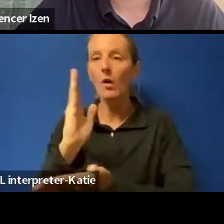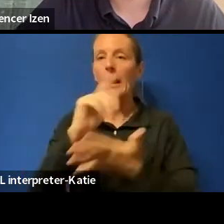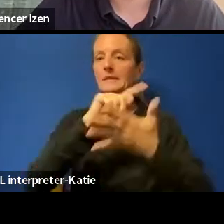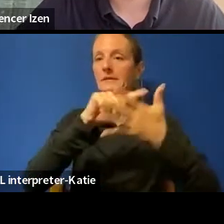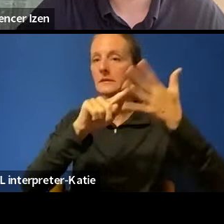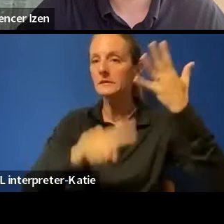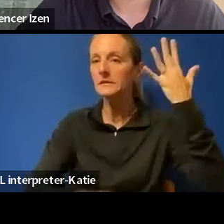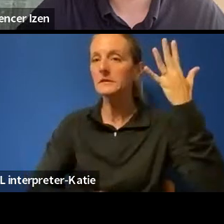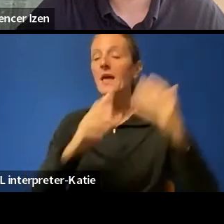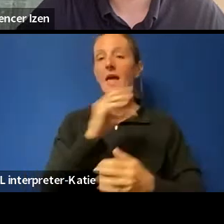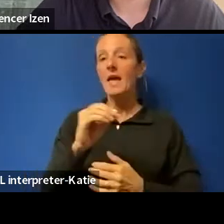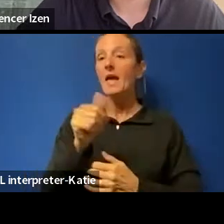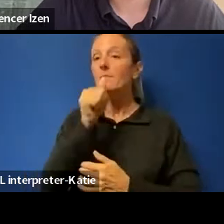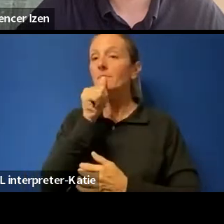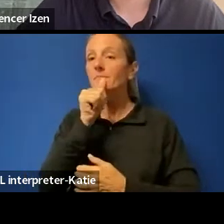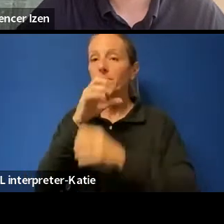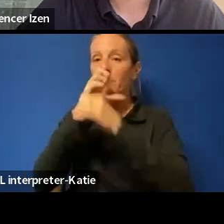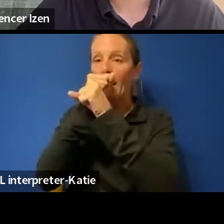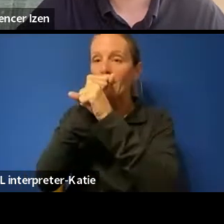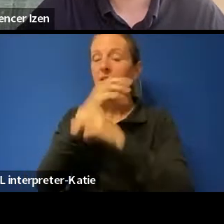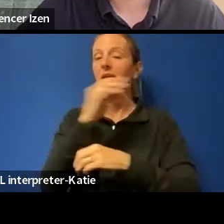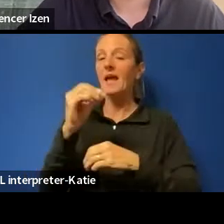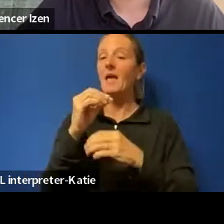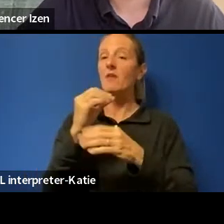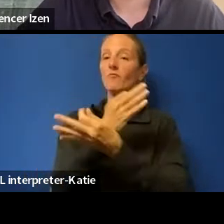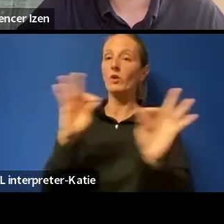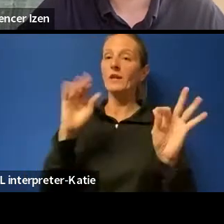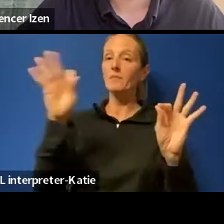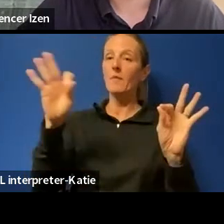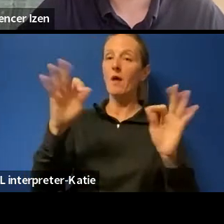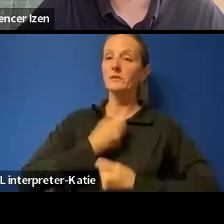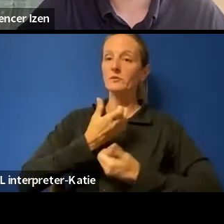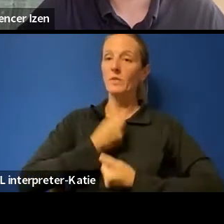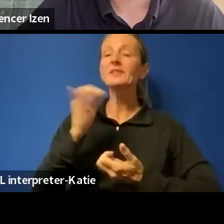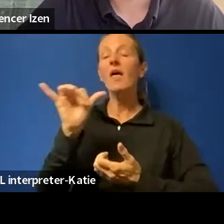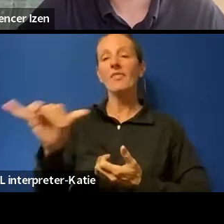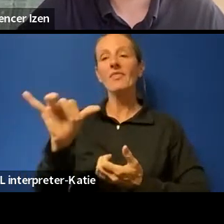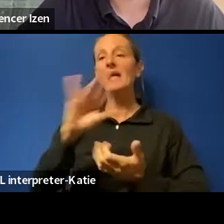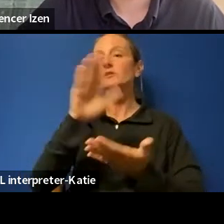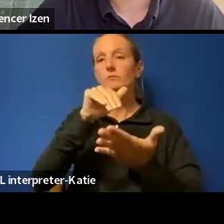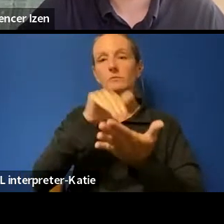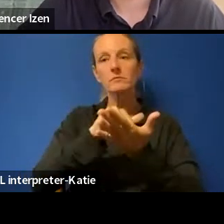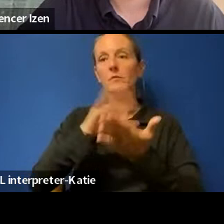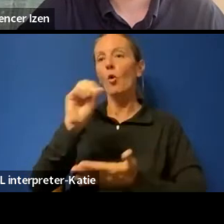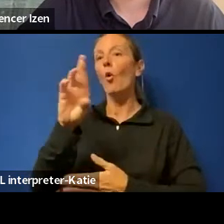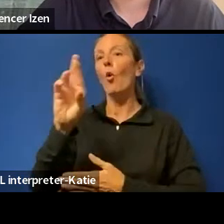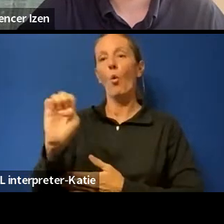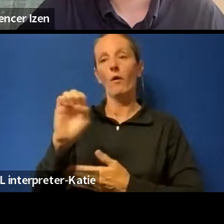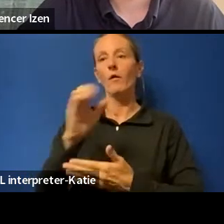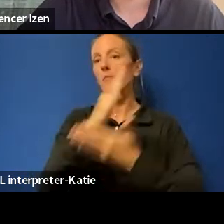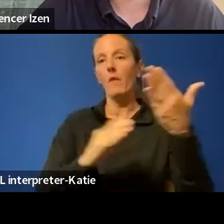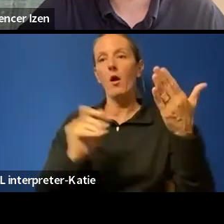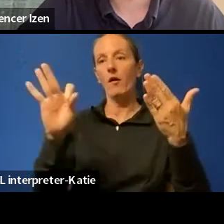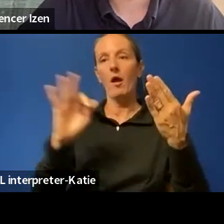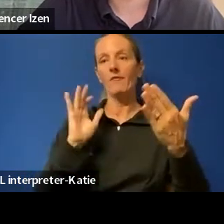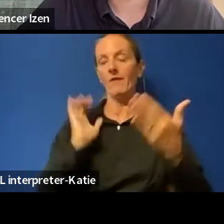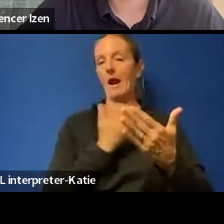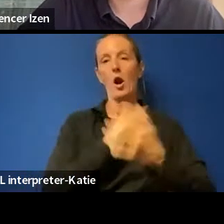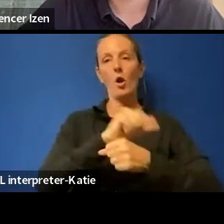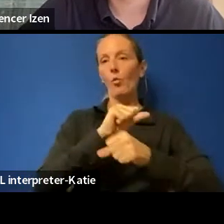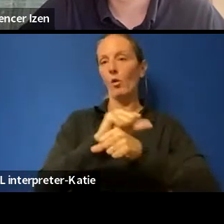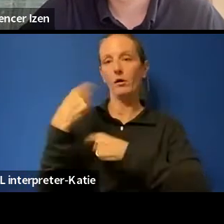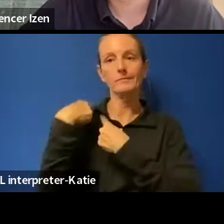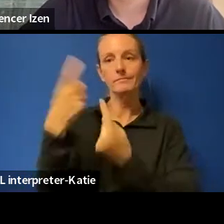Privacy and freedom of expression have been core parts of the BCCLA's work for decades. Both of these charter